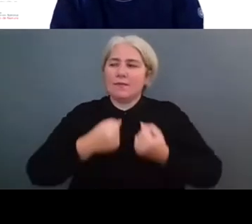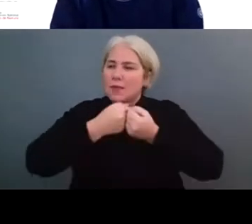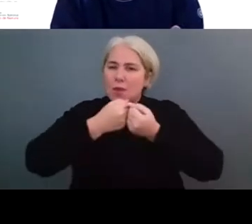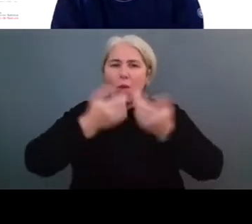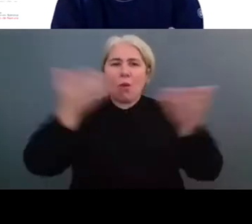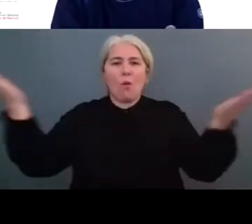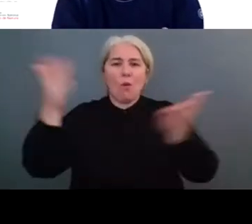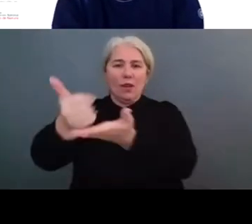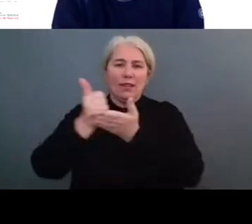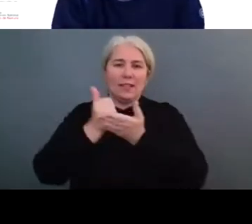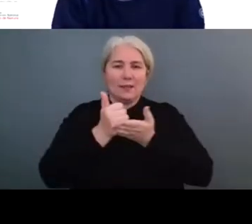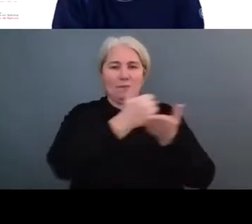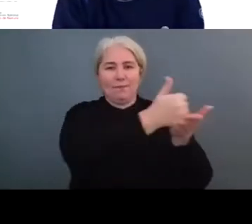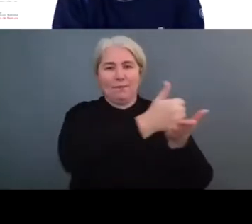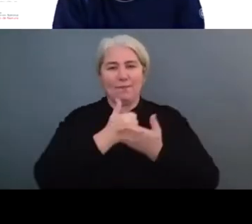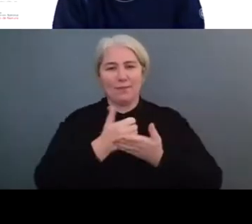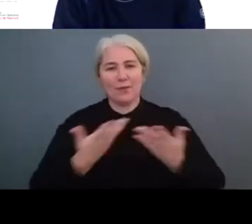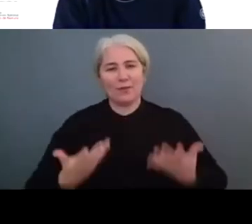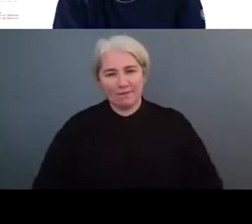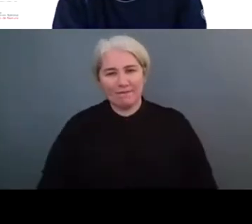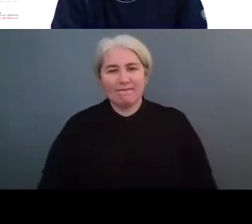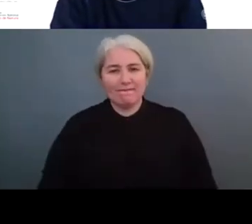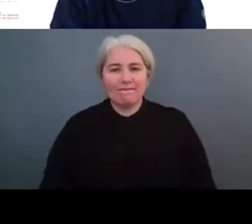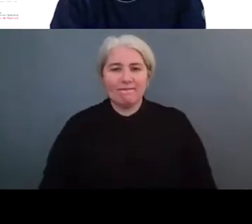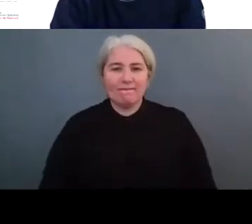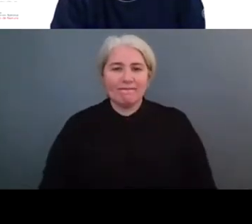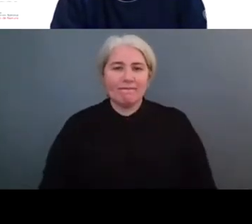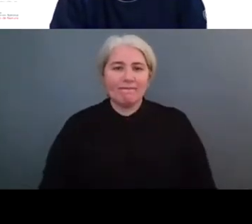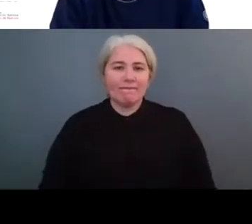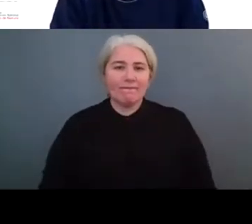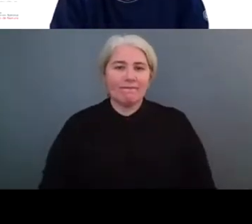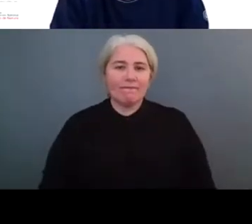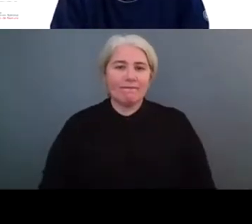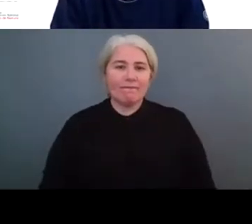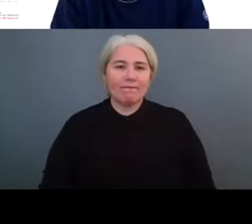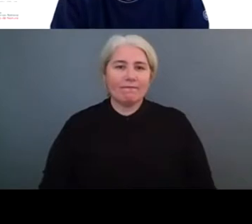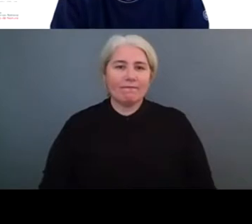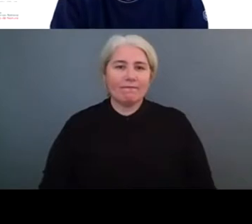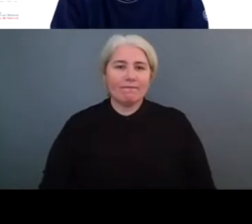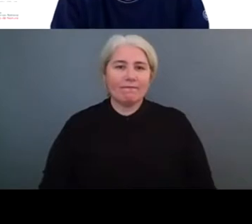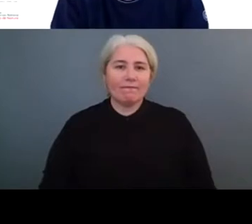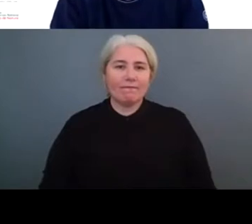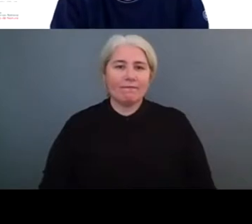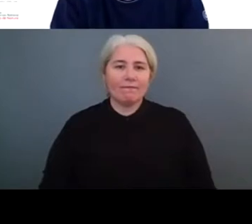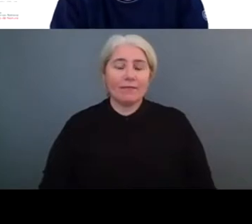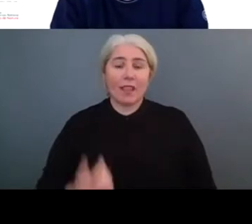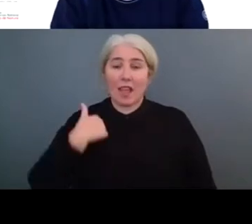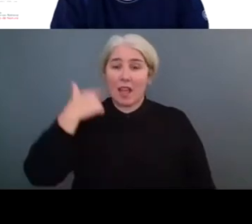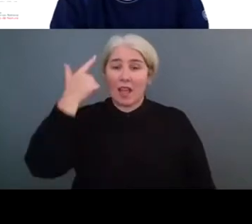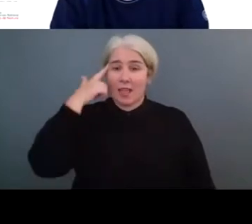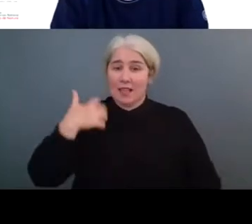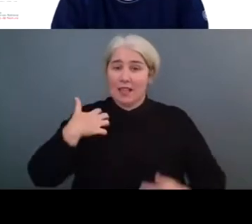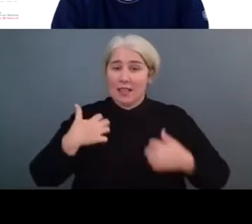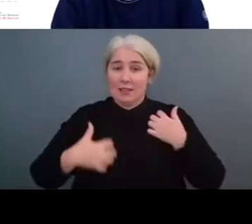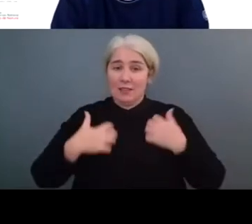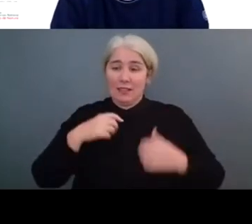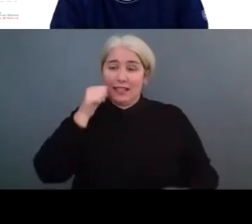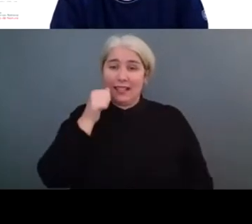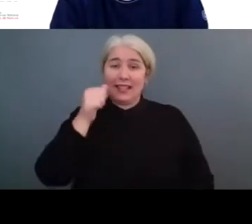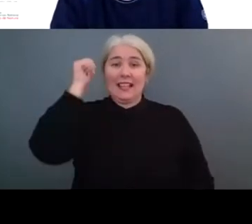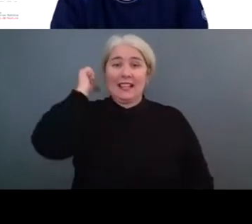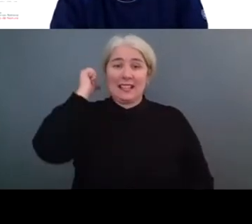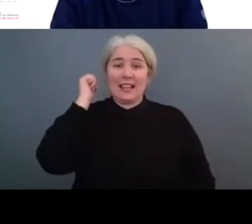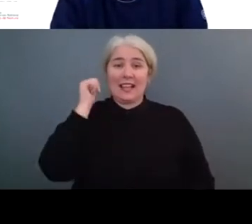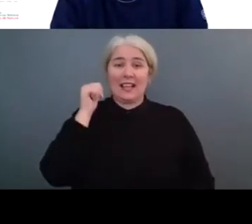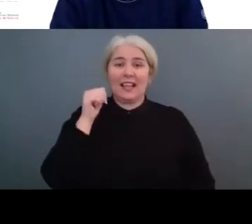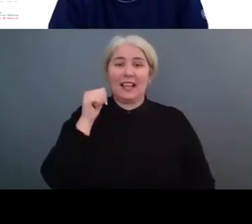I would like here to make a link to the very interesting concluding remarks from yesterday, from Dan Reading